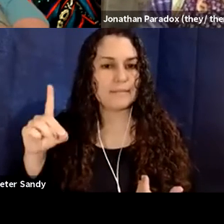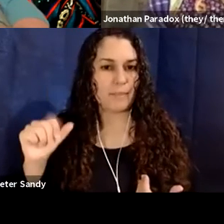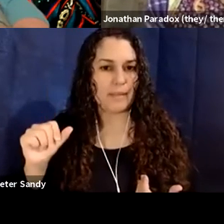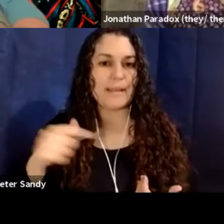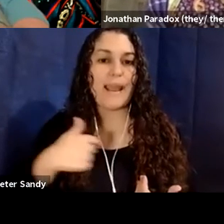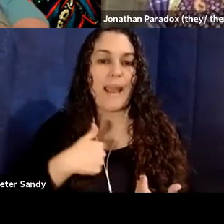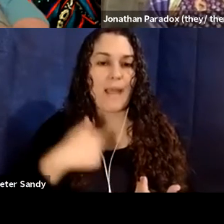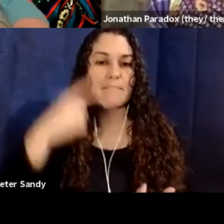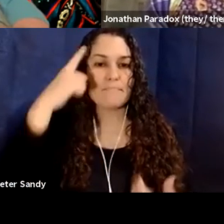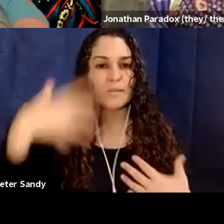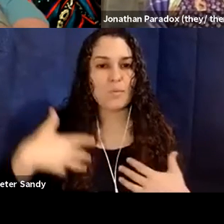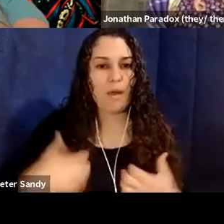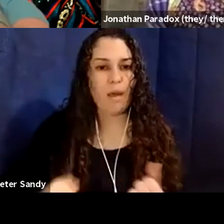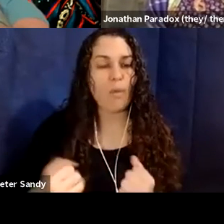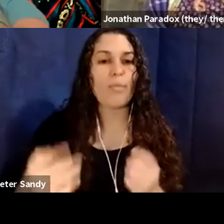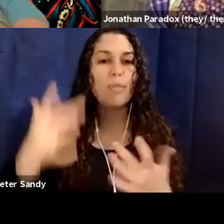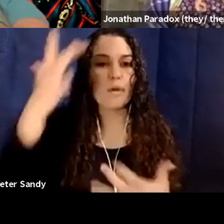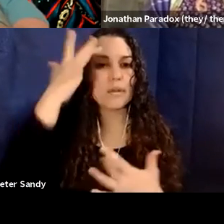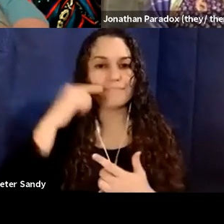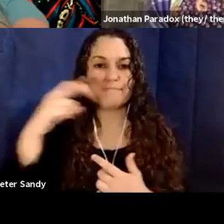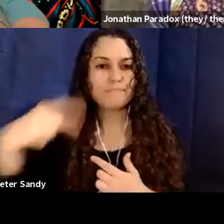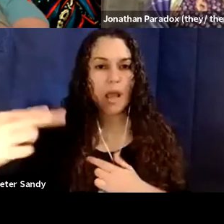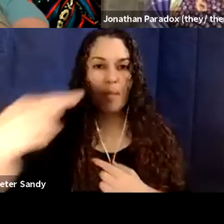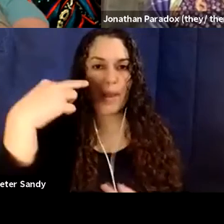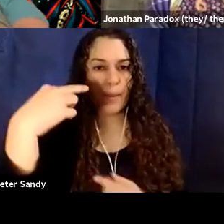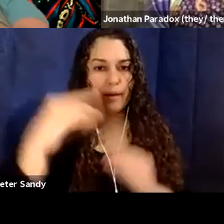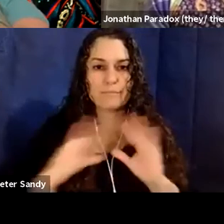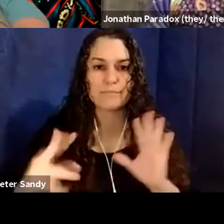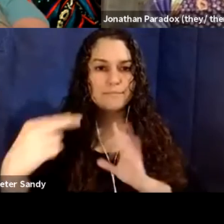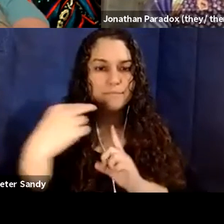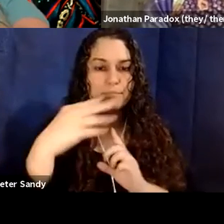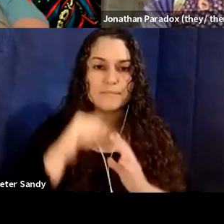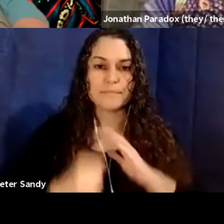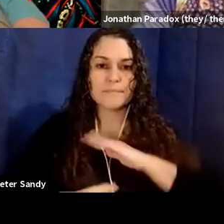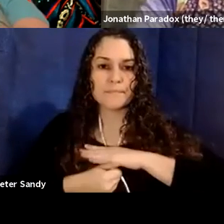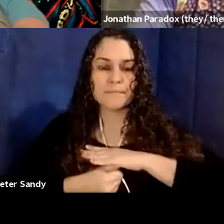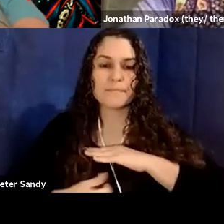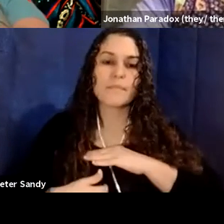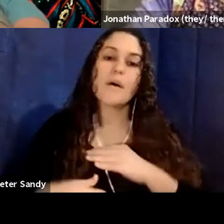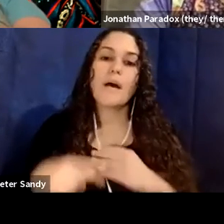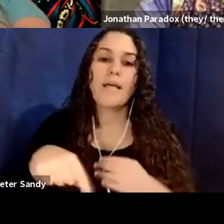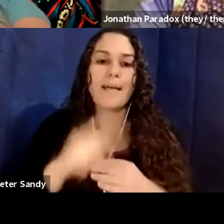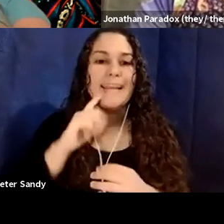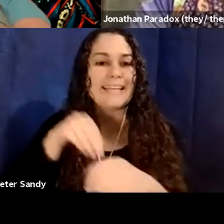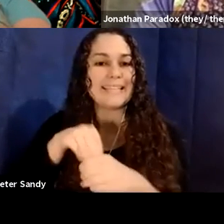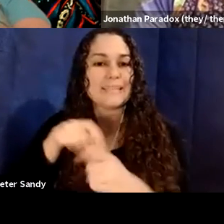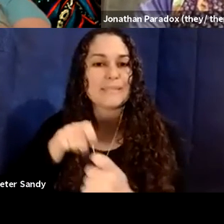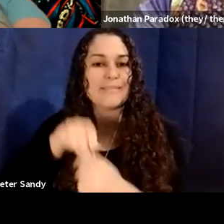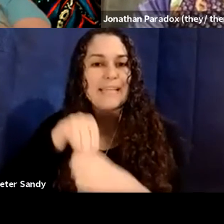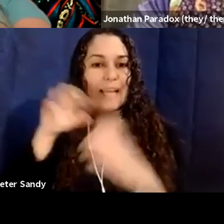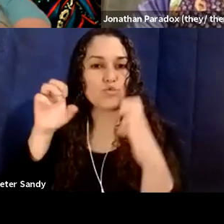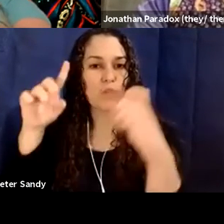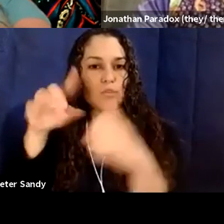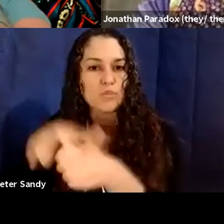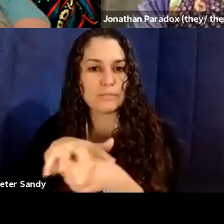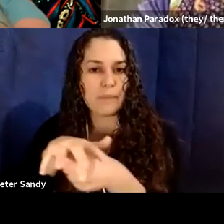condition, um, and form of disablement typically in educational spaces, um, and